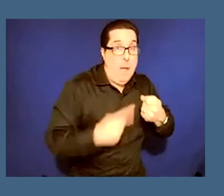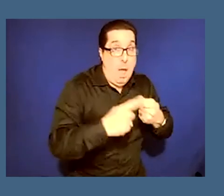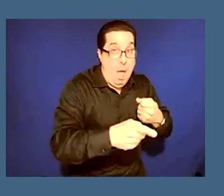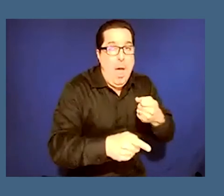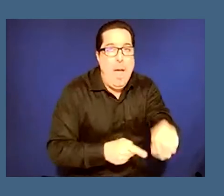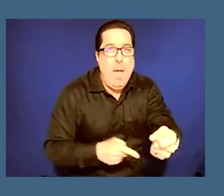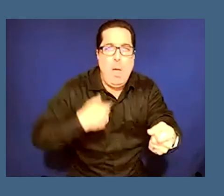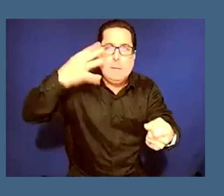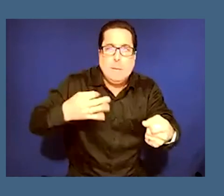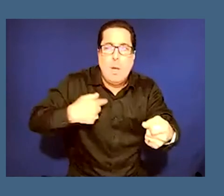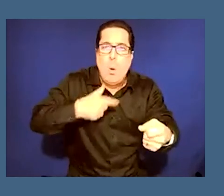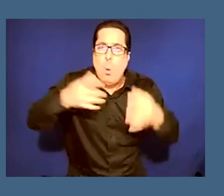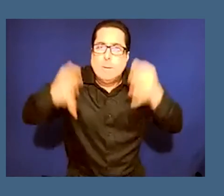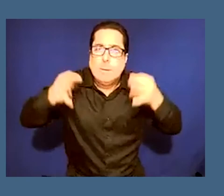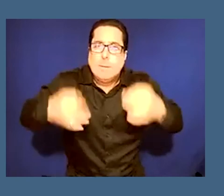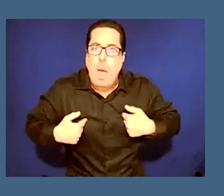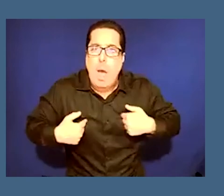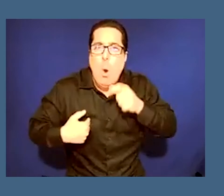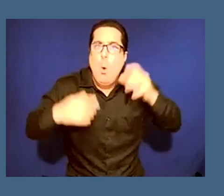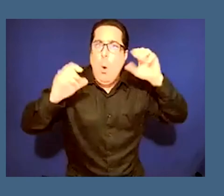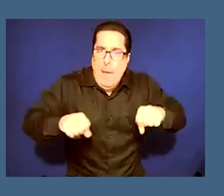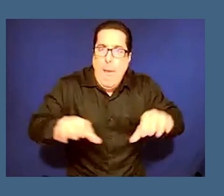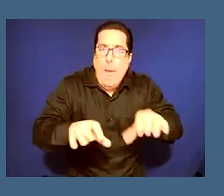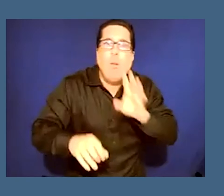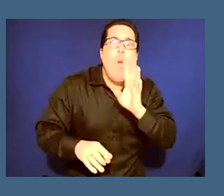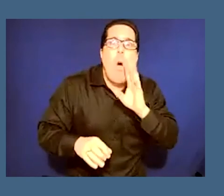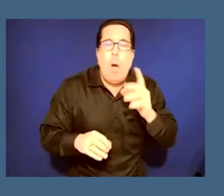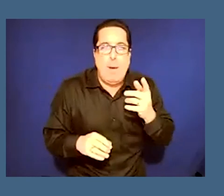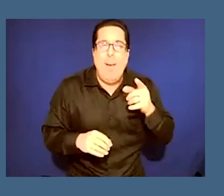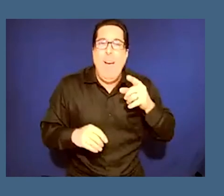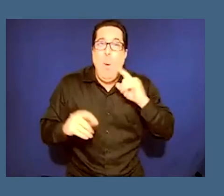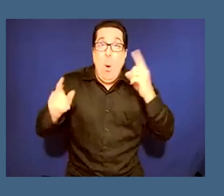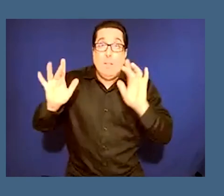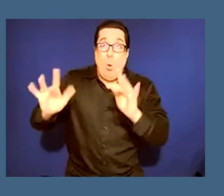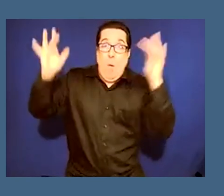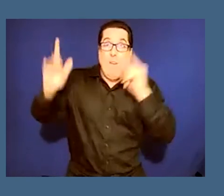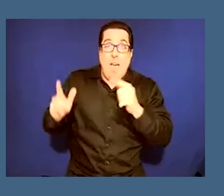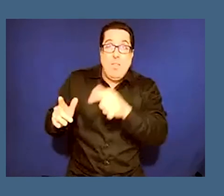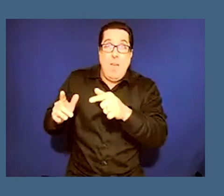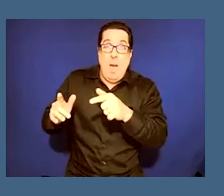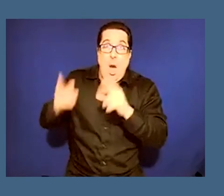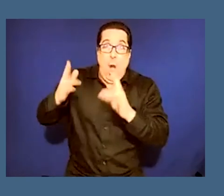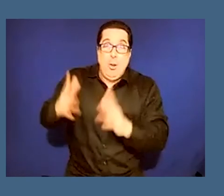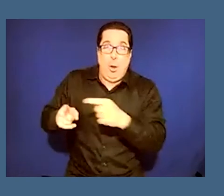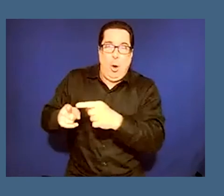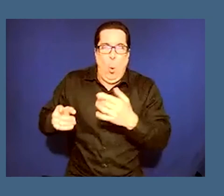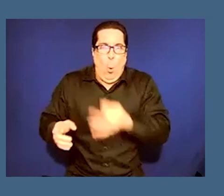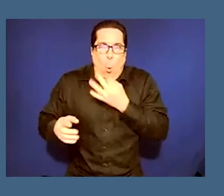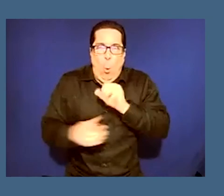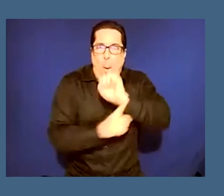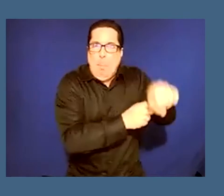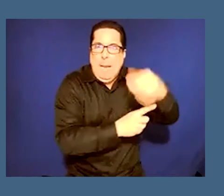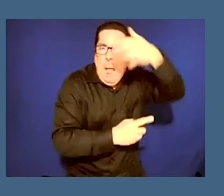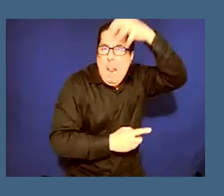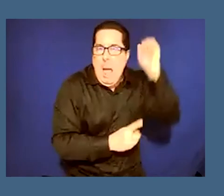saying that the tail of the hunt will always glorify the hunter until the lion has its say kwami let me end with